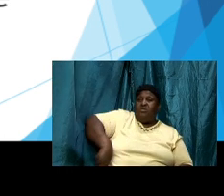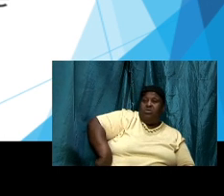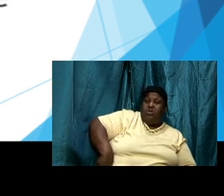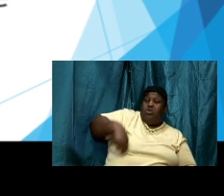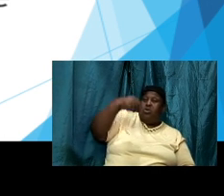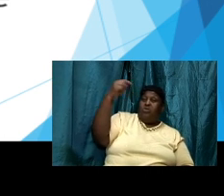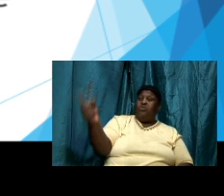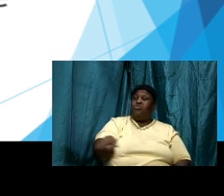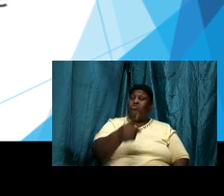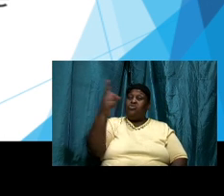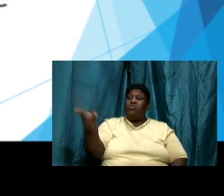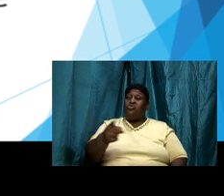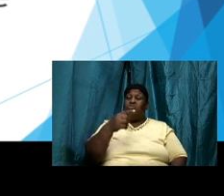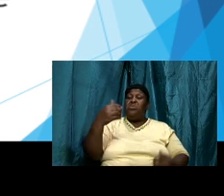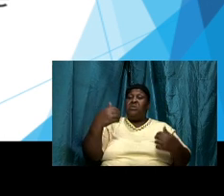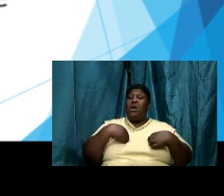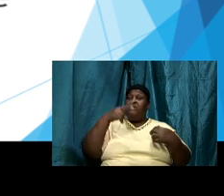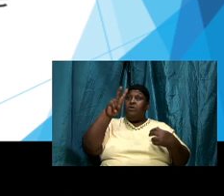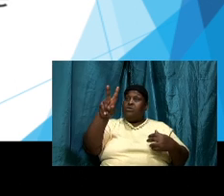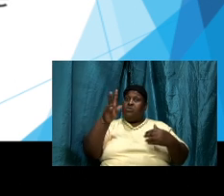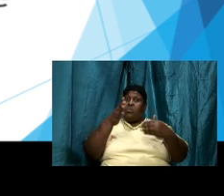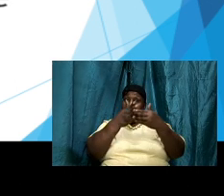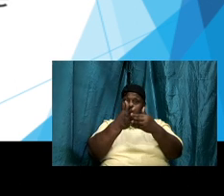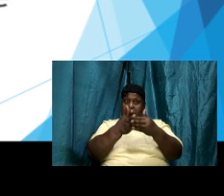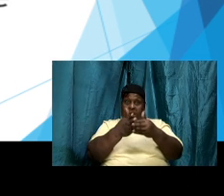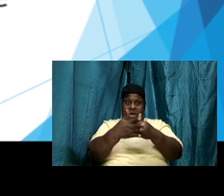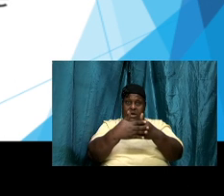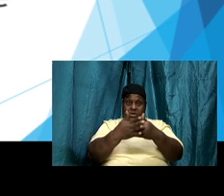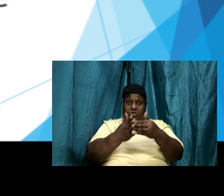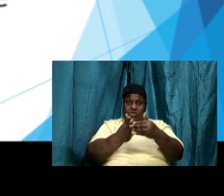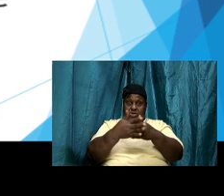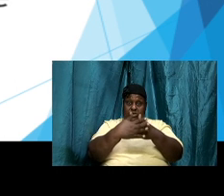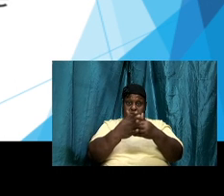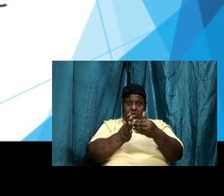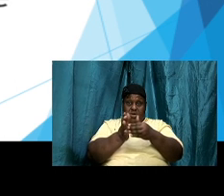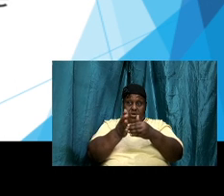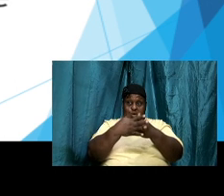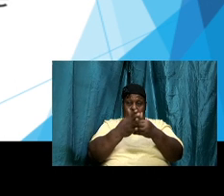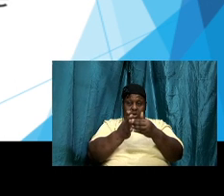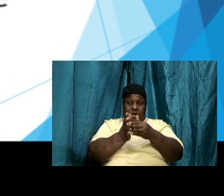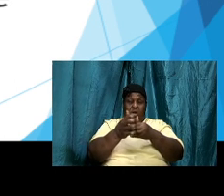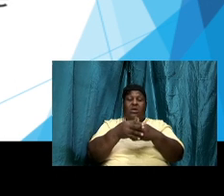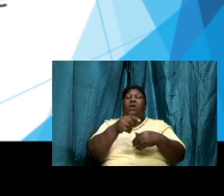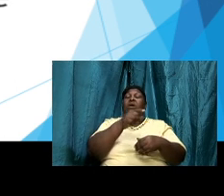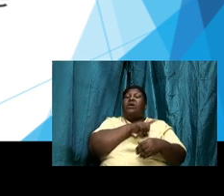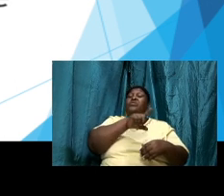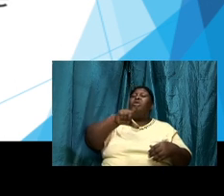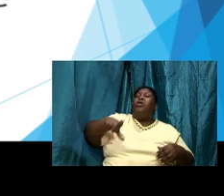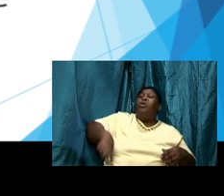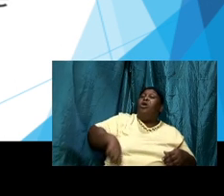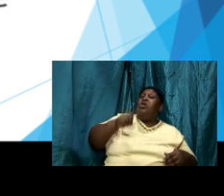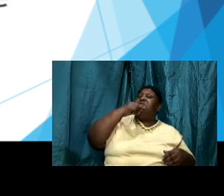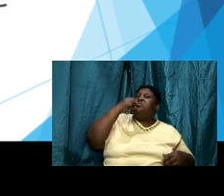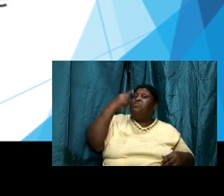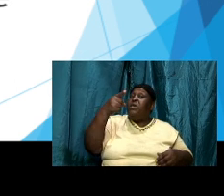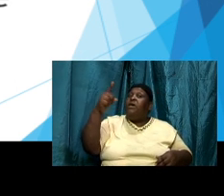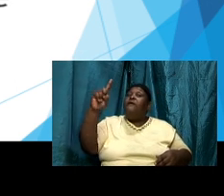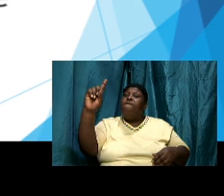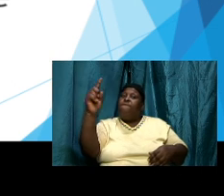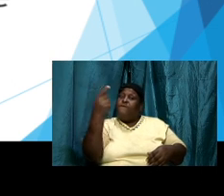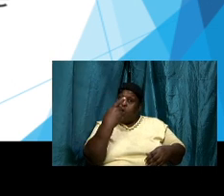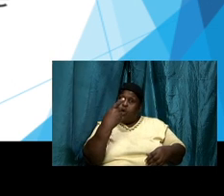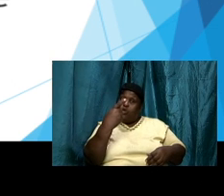has two edges and we as we said earlier on the Lord spoke first